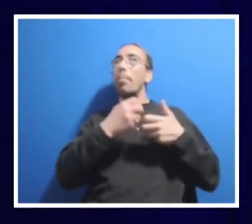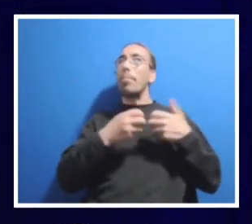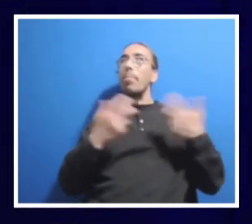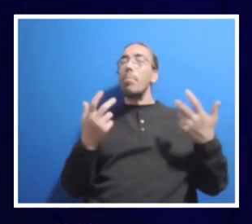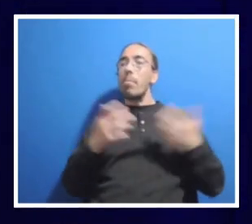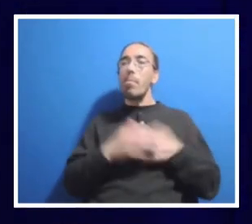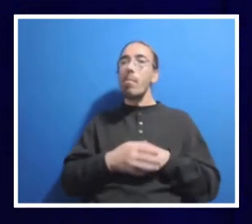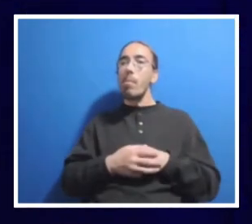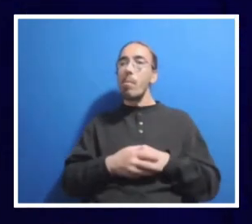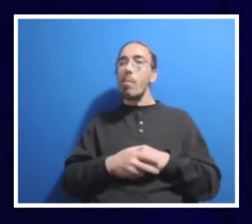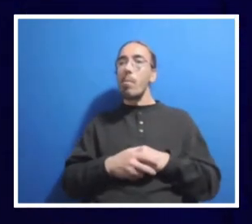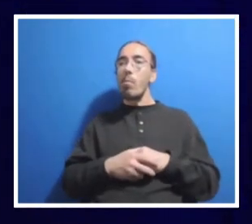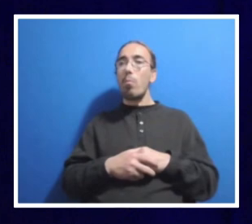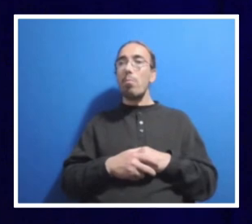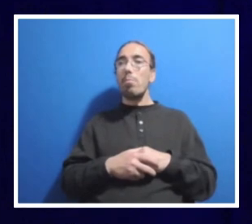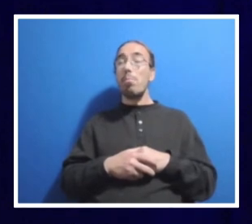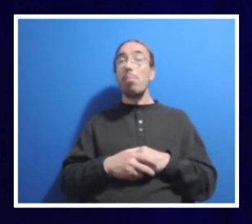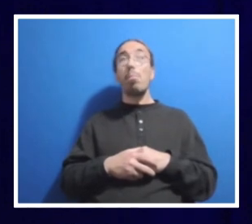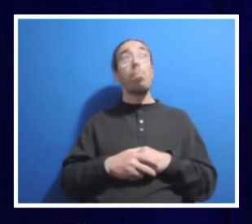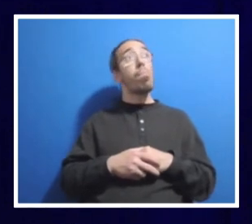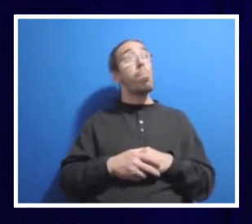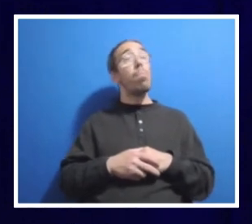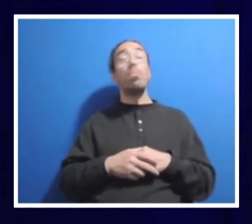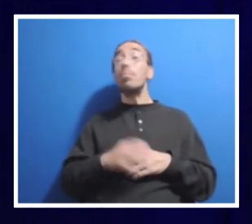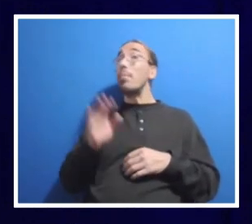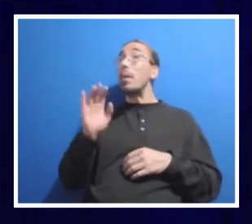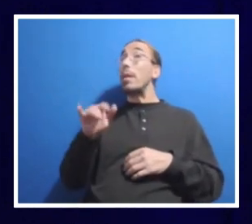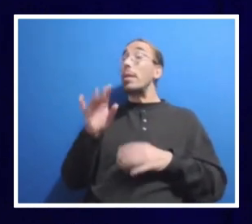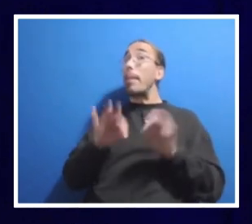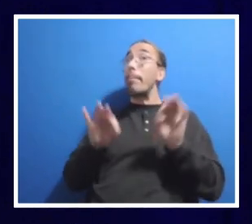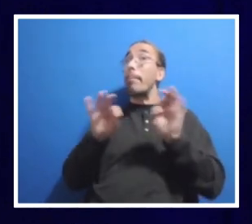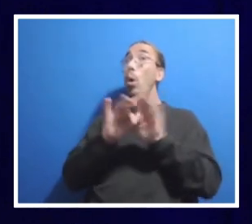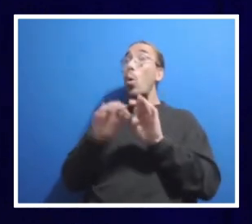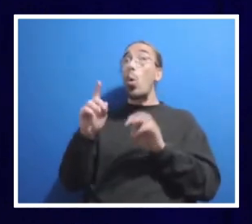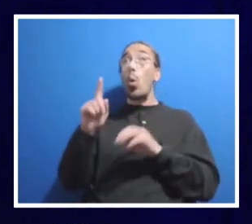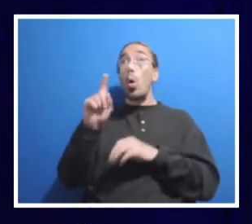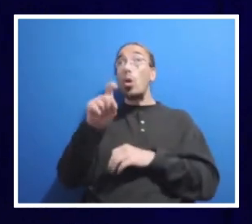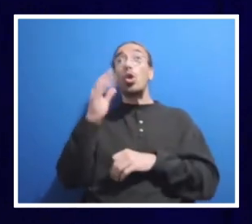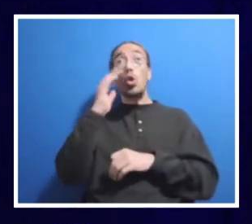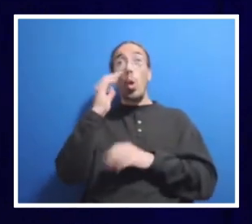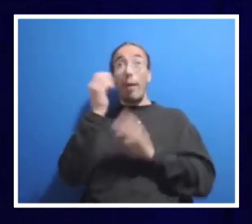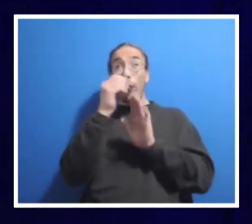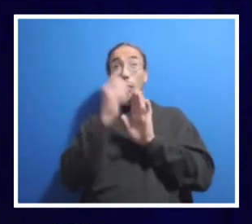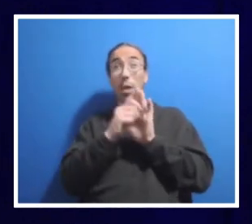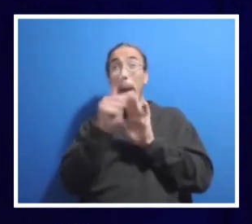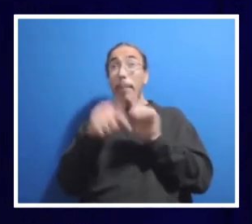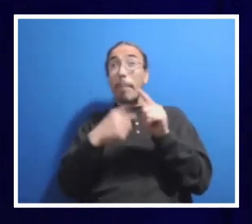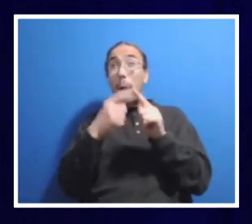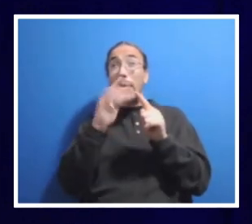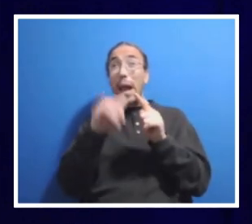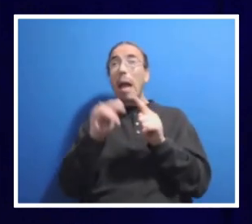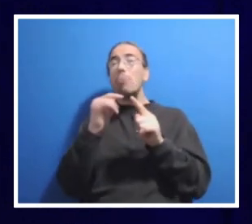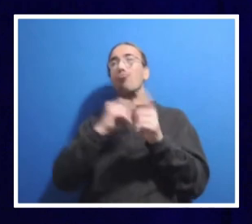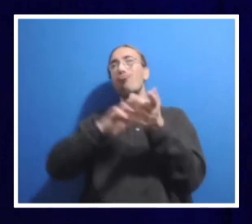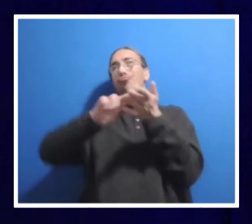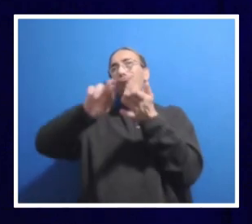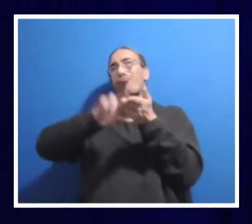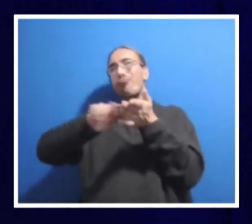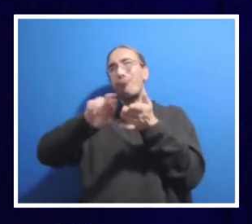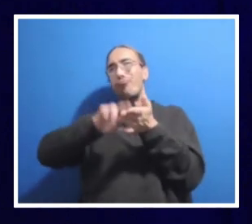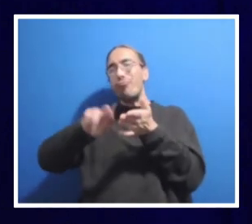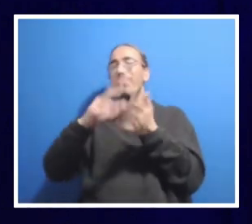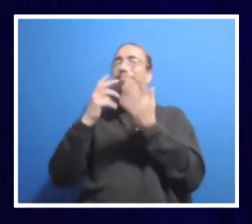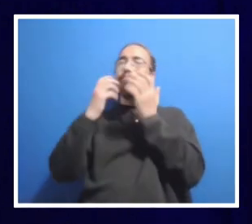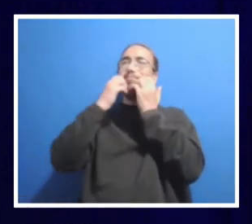This is such an important question. Some of you may know that I've written about this and have studied this. It's something near and dear to my heart.